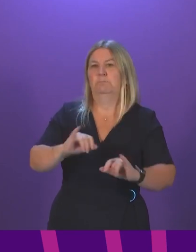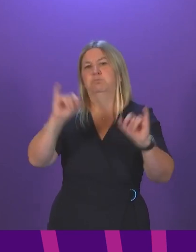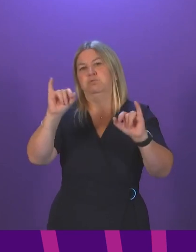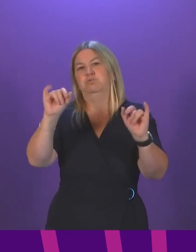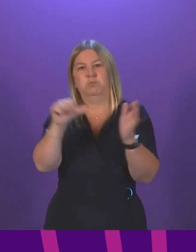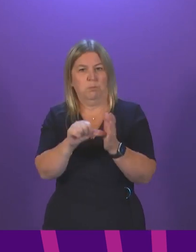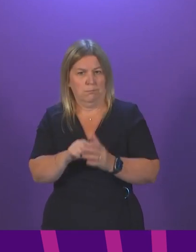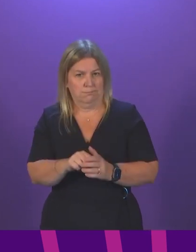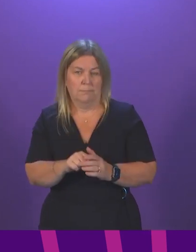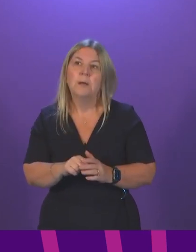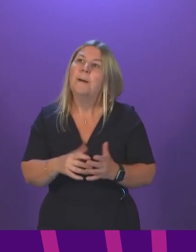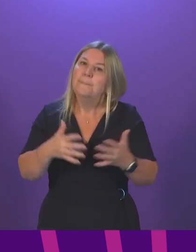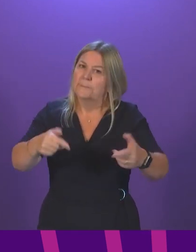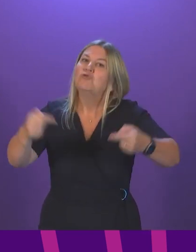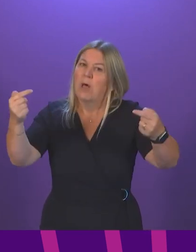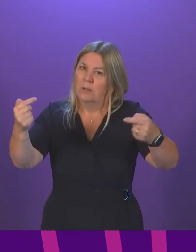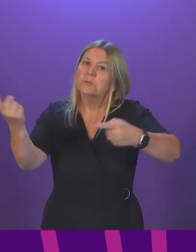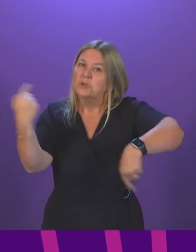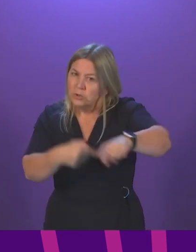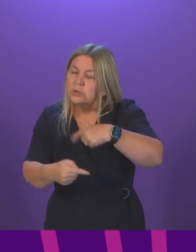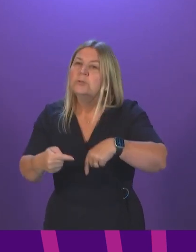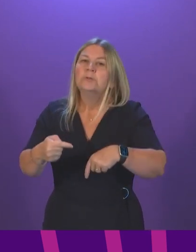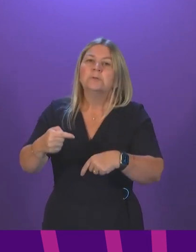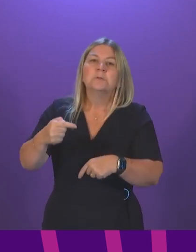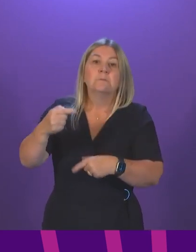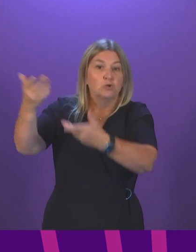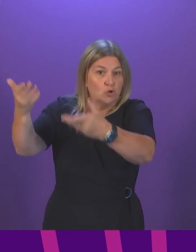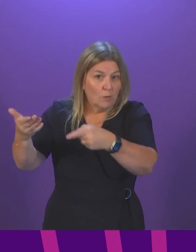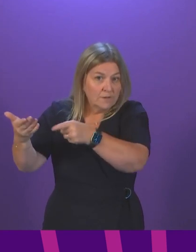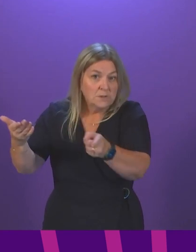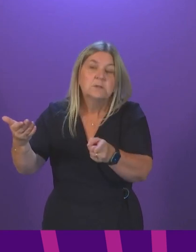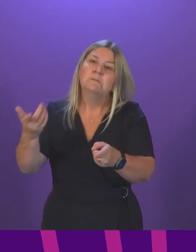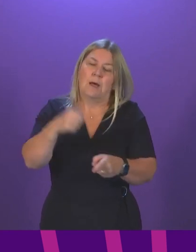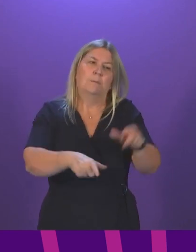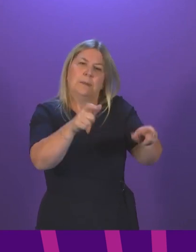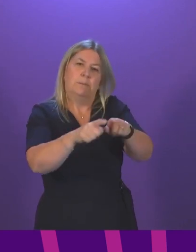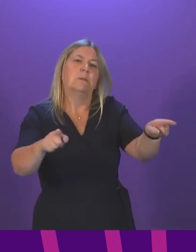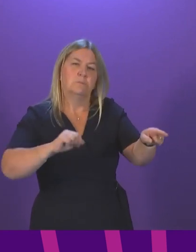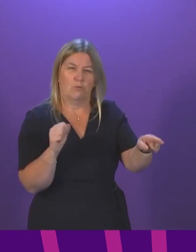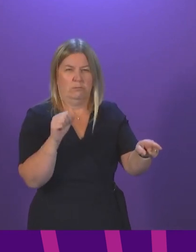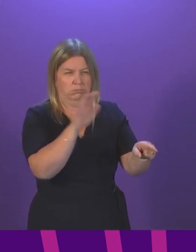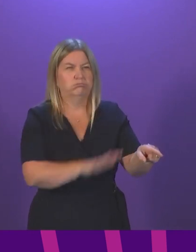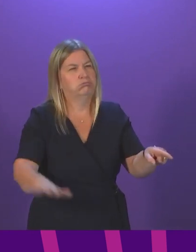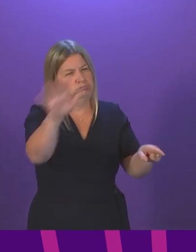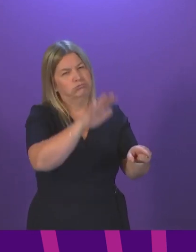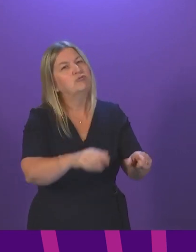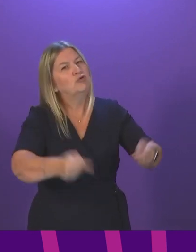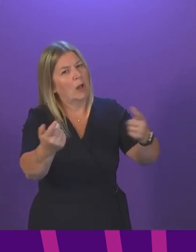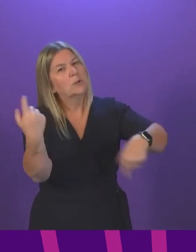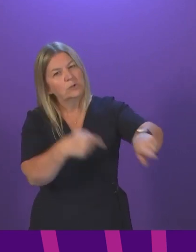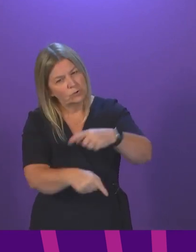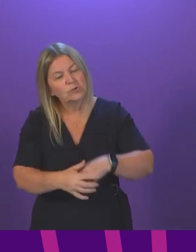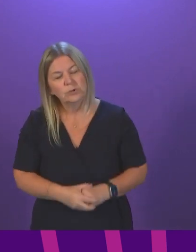of the challenge facing the ambulance service and, by extension, people across Scotland. This is the latest